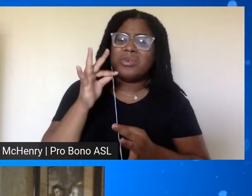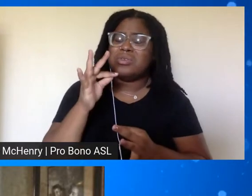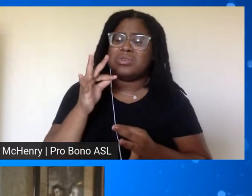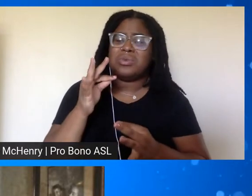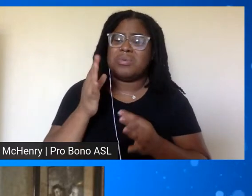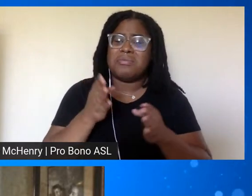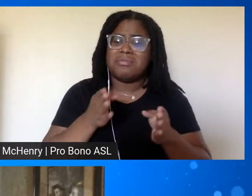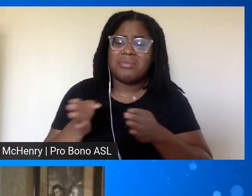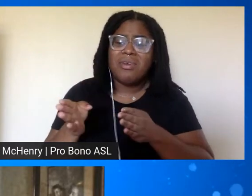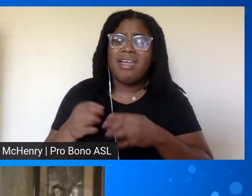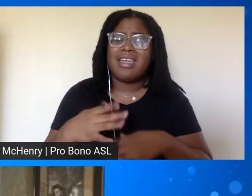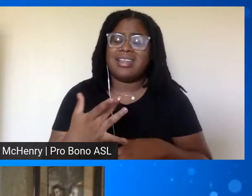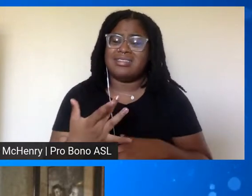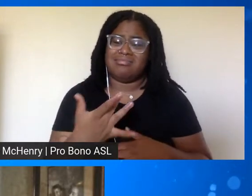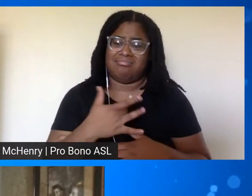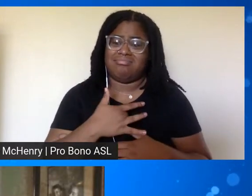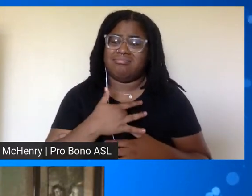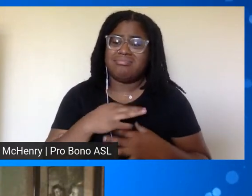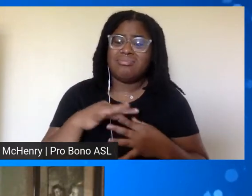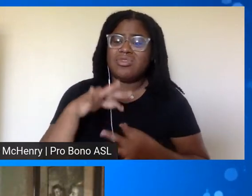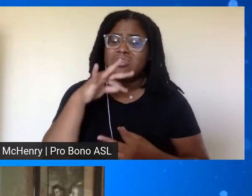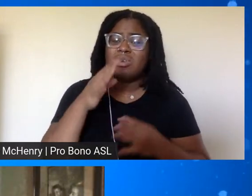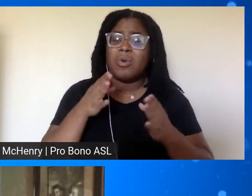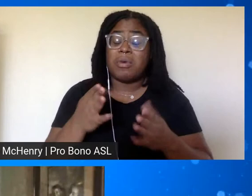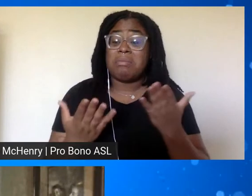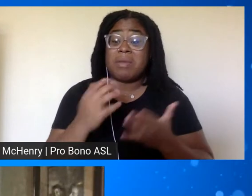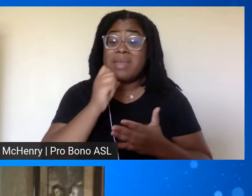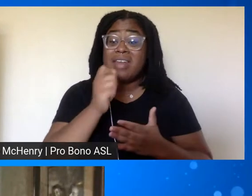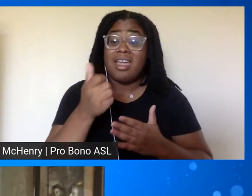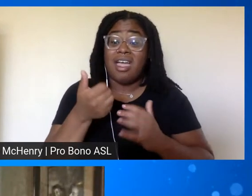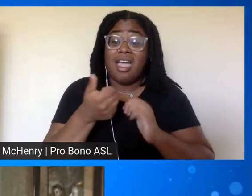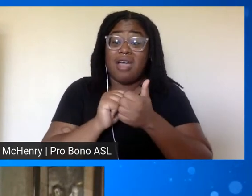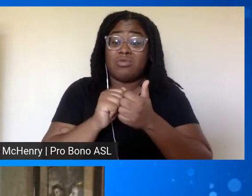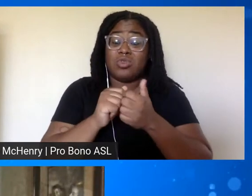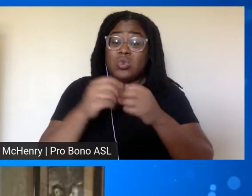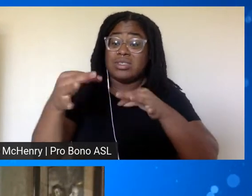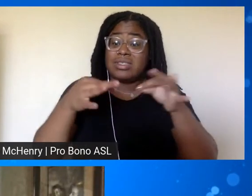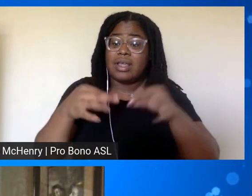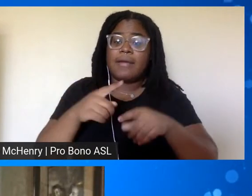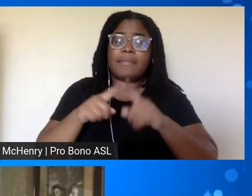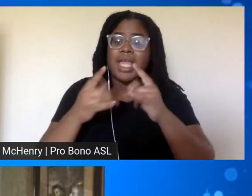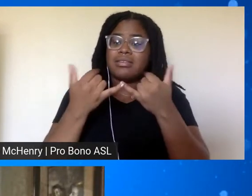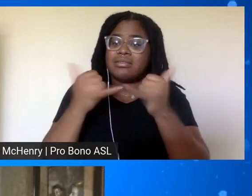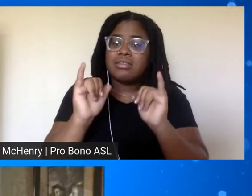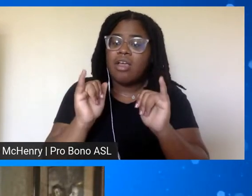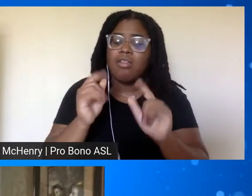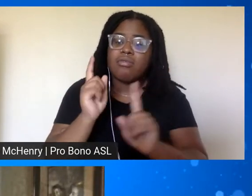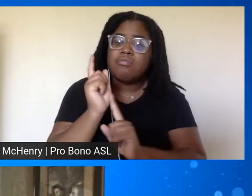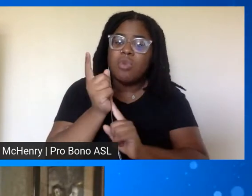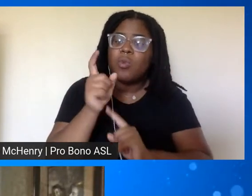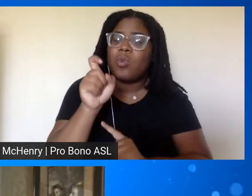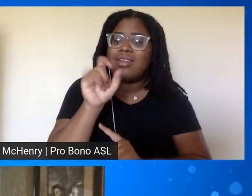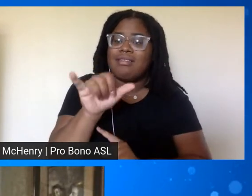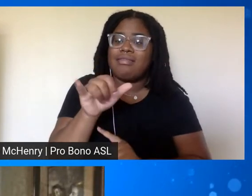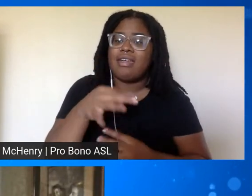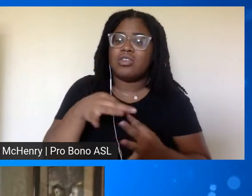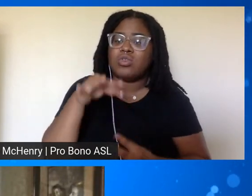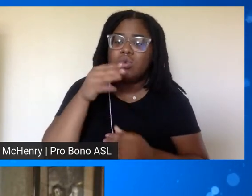uh that that we might not know it or know how to articulate it but we're still in a moment where we need that soul force